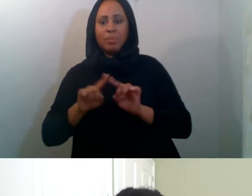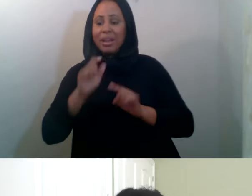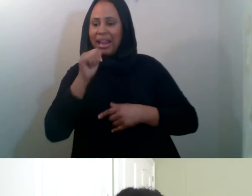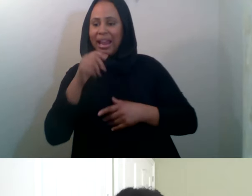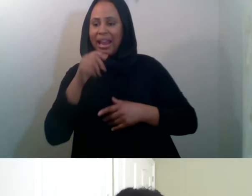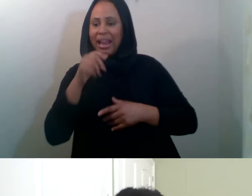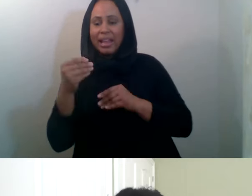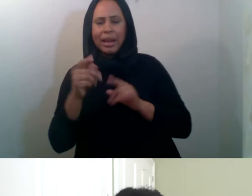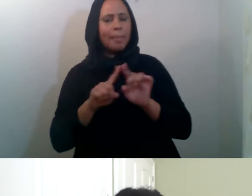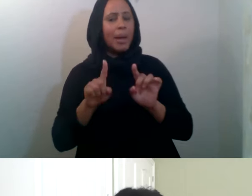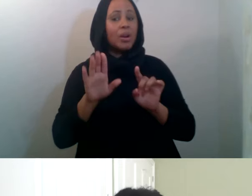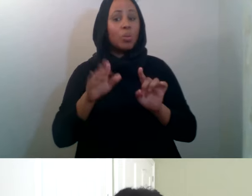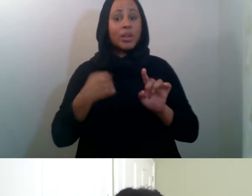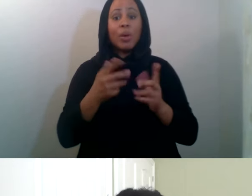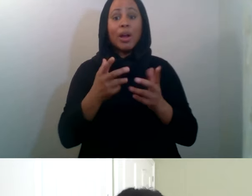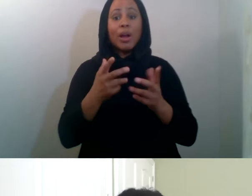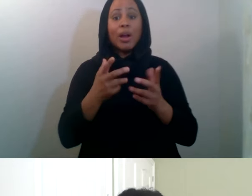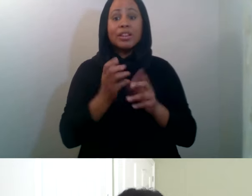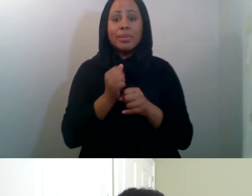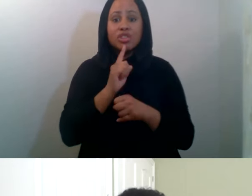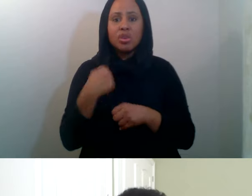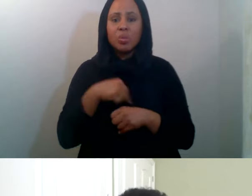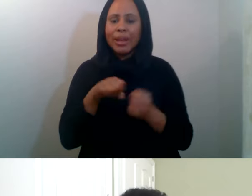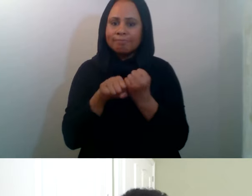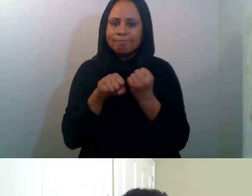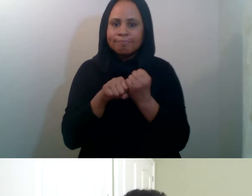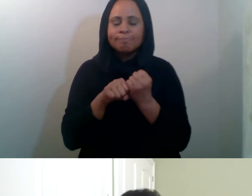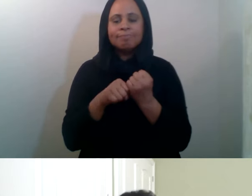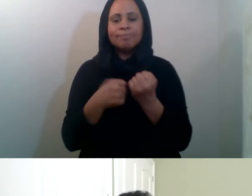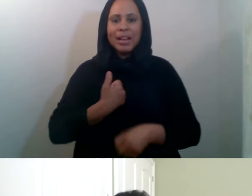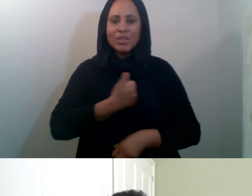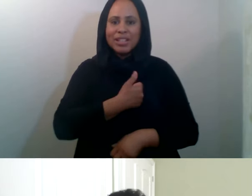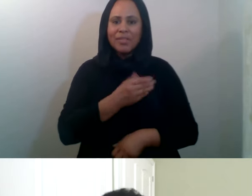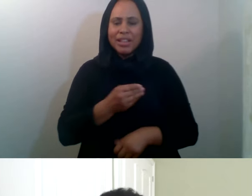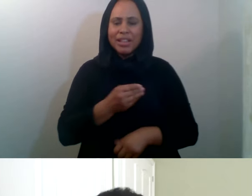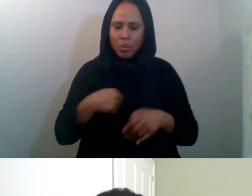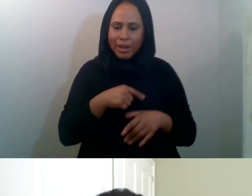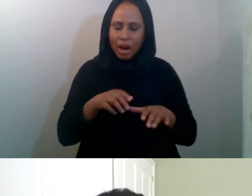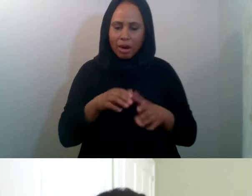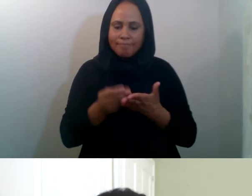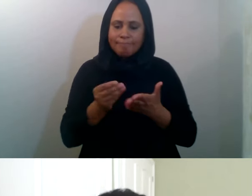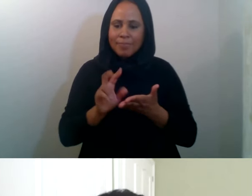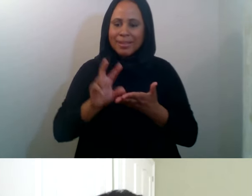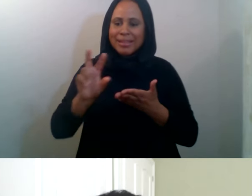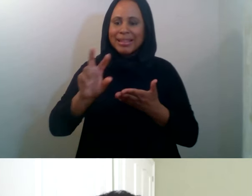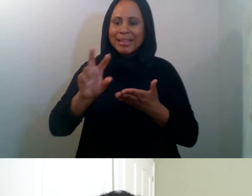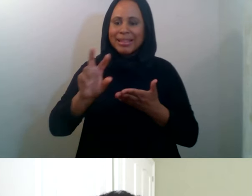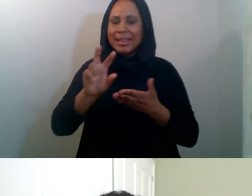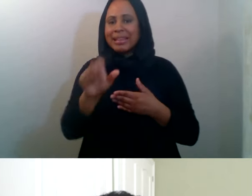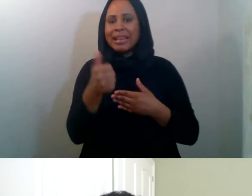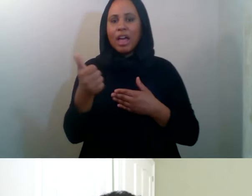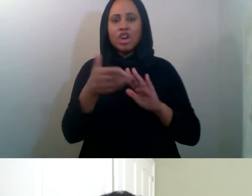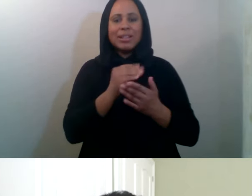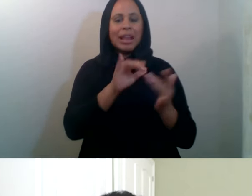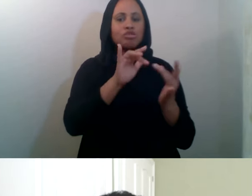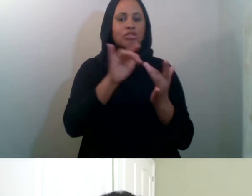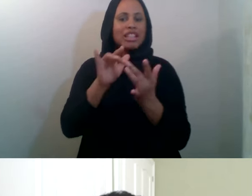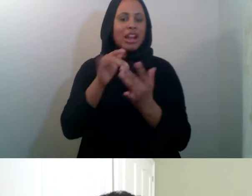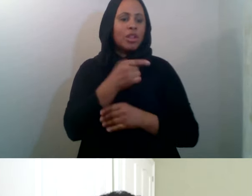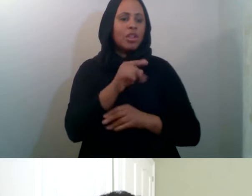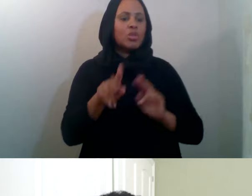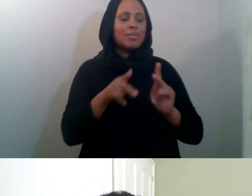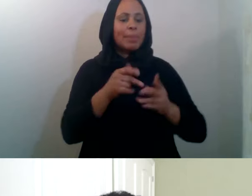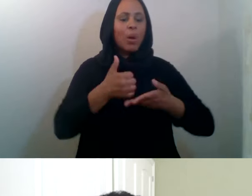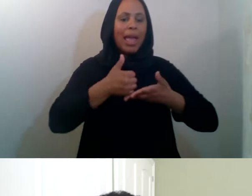marketing ourselves and we are doing and we are donating outside of our community and reaching out to those that are helping,